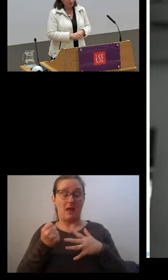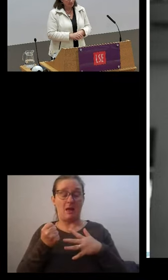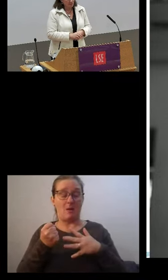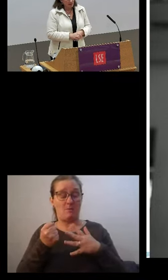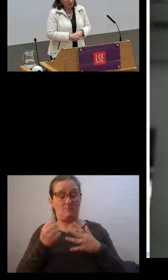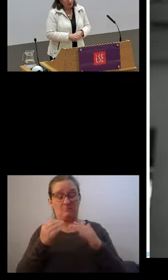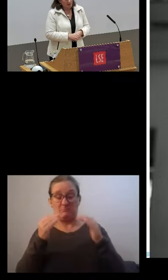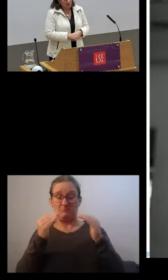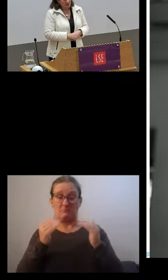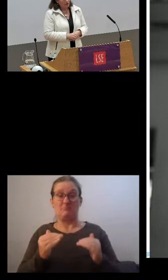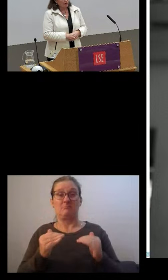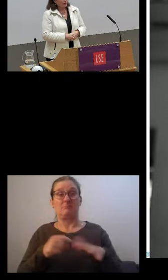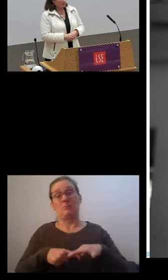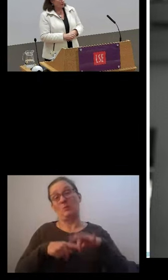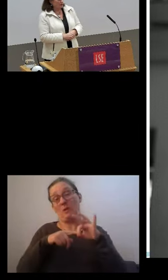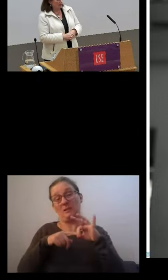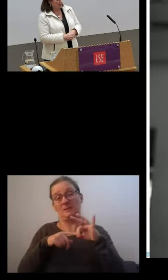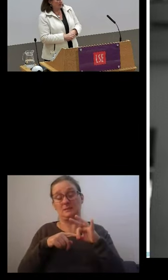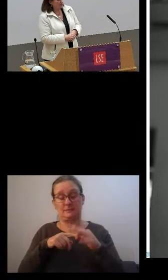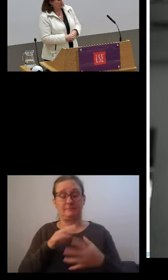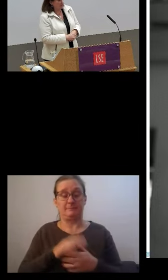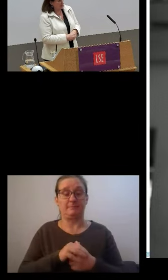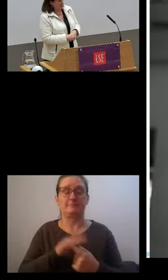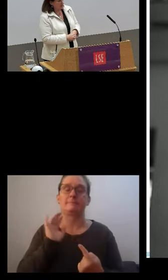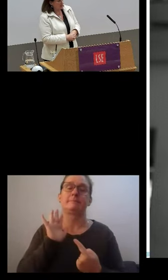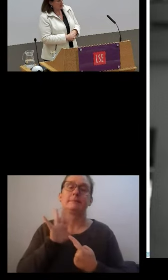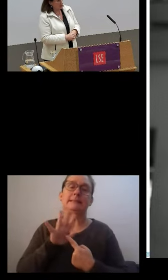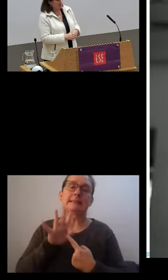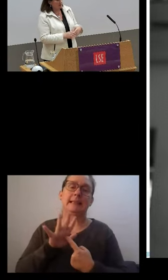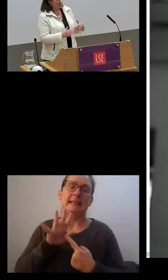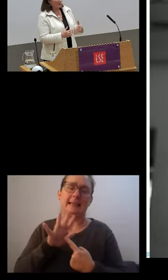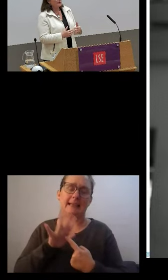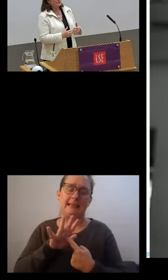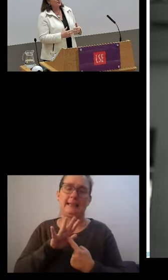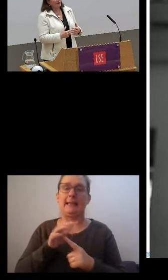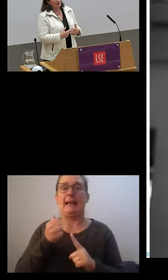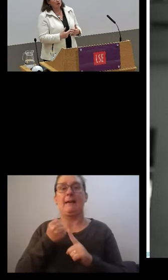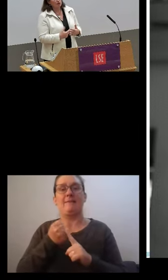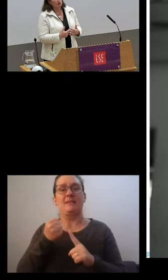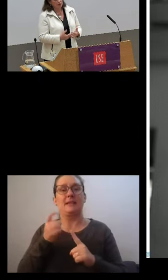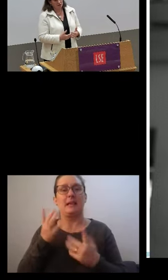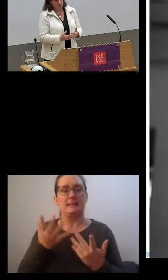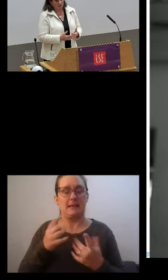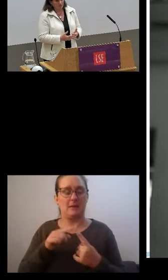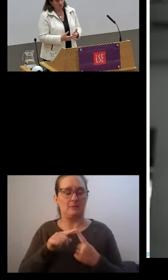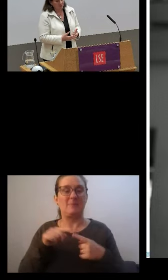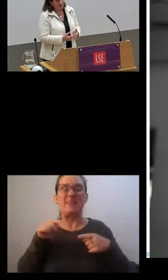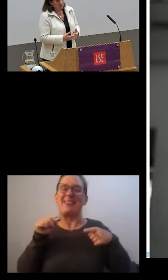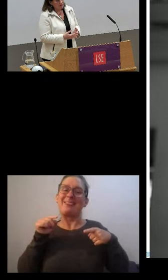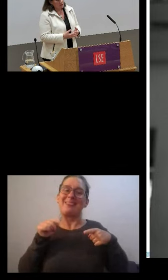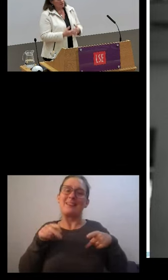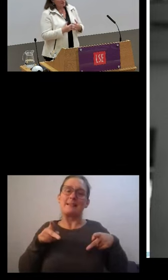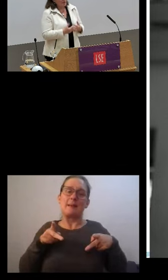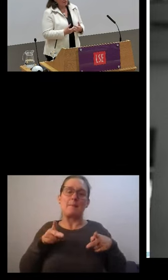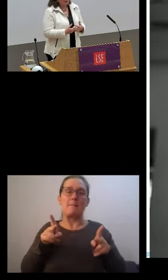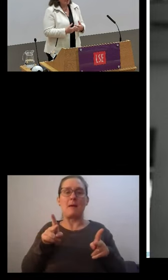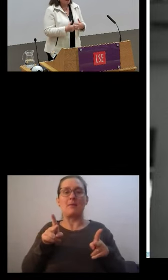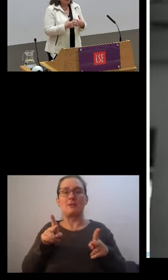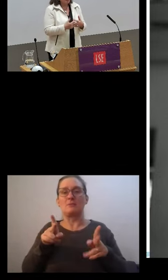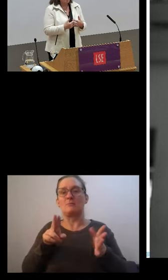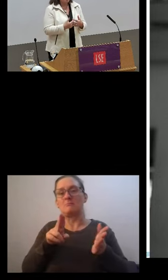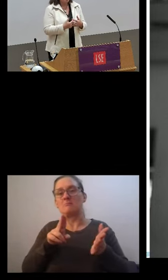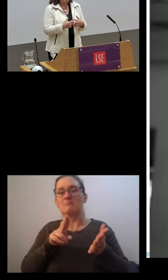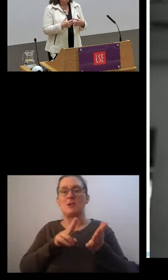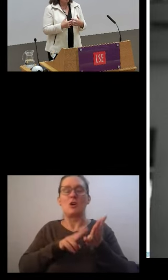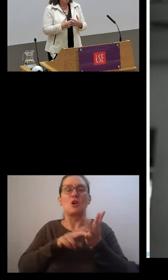you one of them. The key issue that I wanted to emphasise at this stage is that this method is very much a normative one. So it's a method